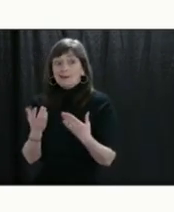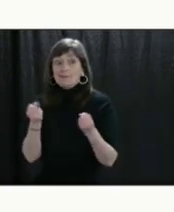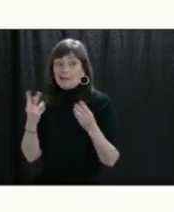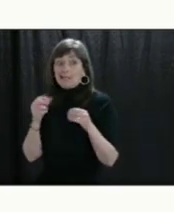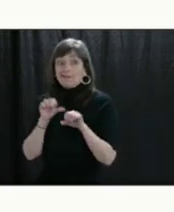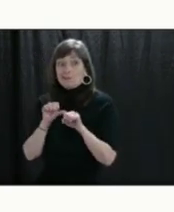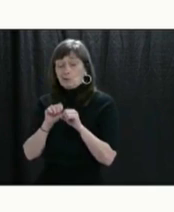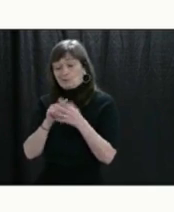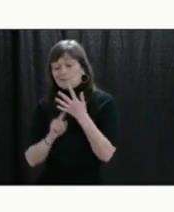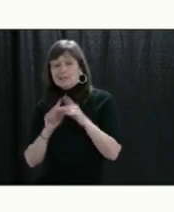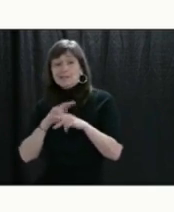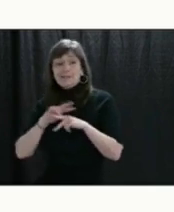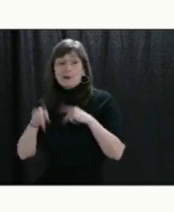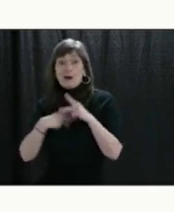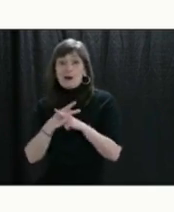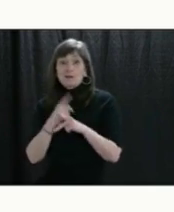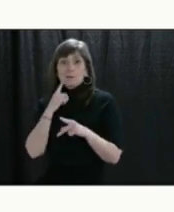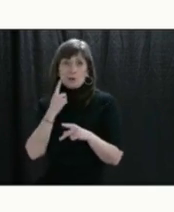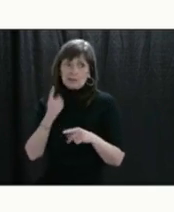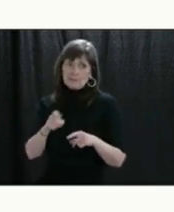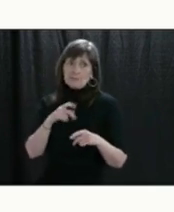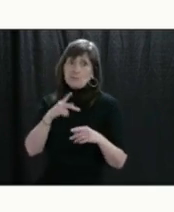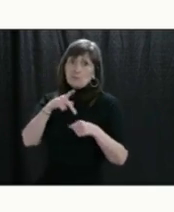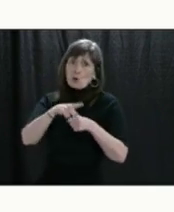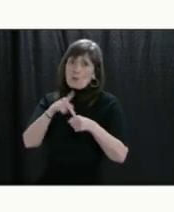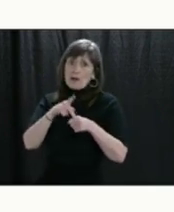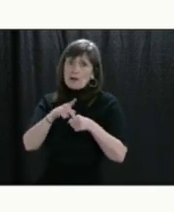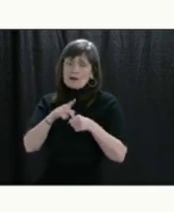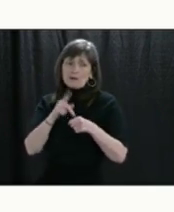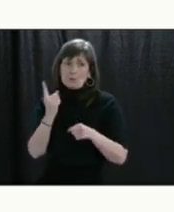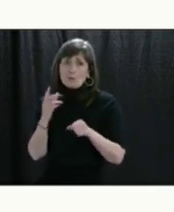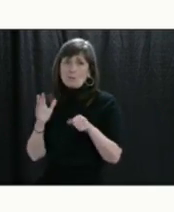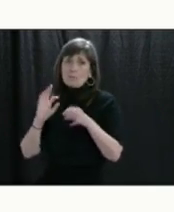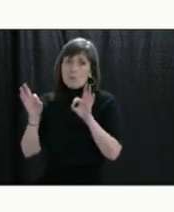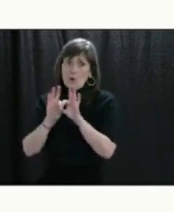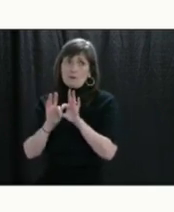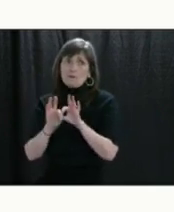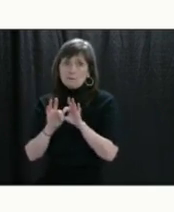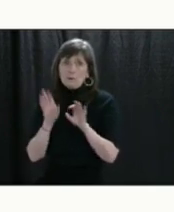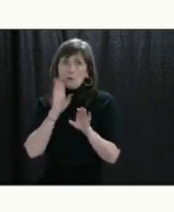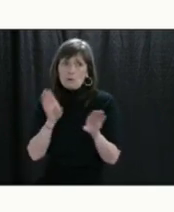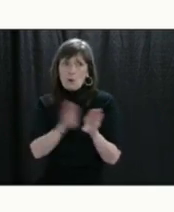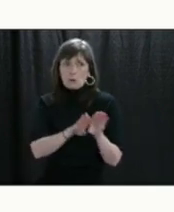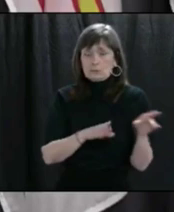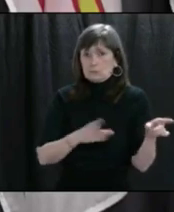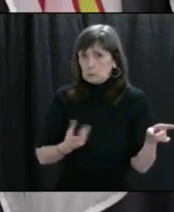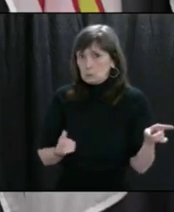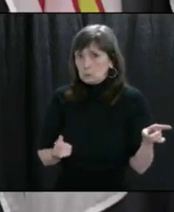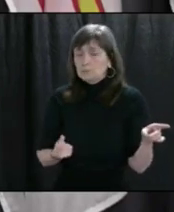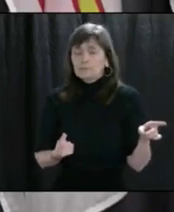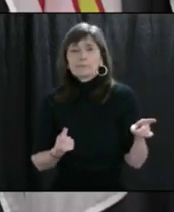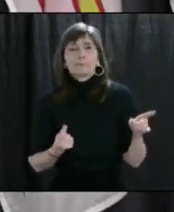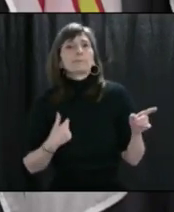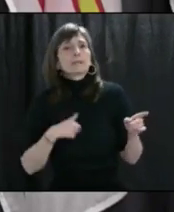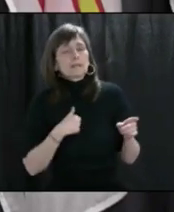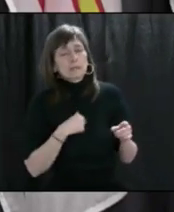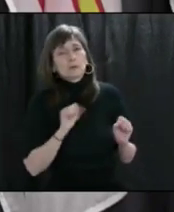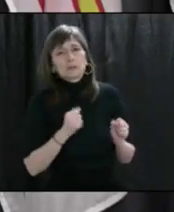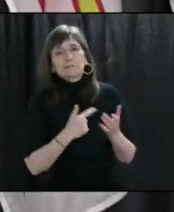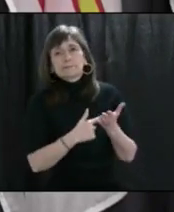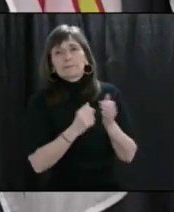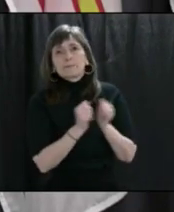What's being done in order to make sure that we don't run out of fuel? Yeah, so we did speak with the North Atlantic refining